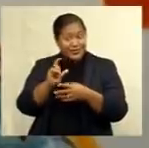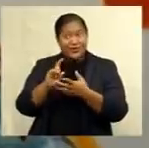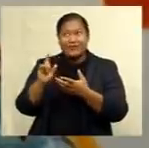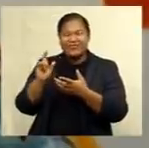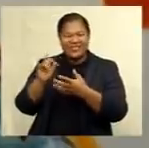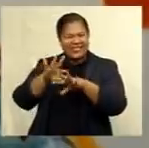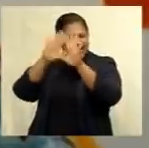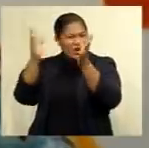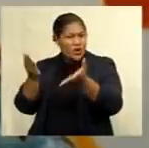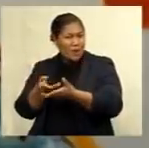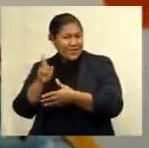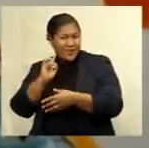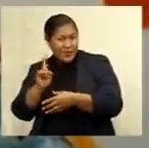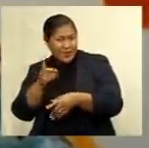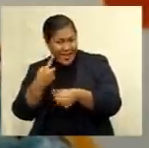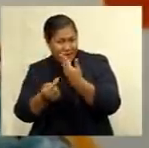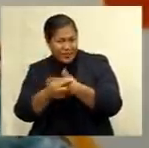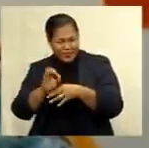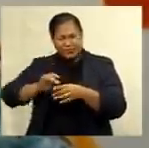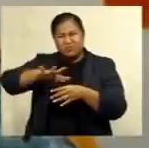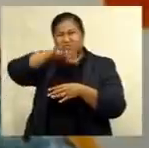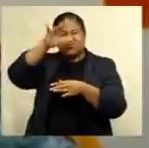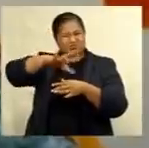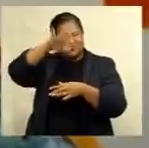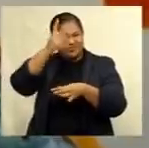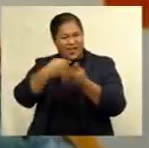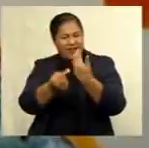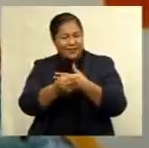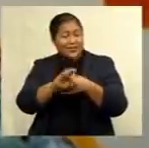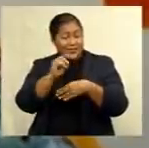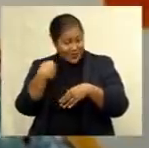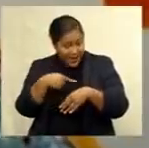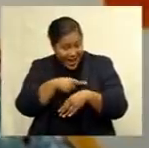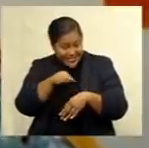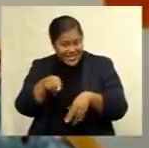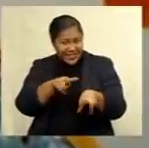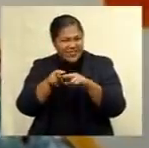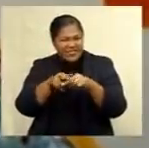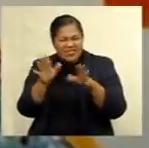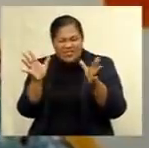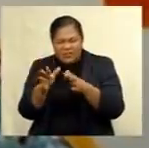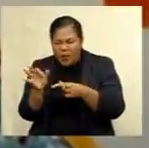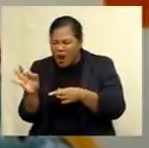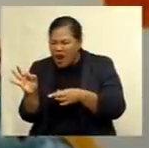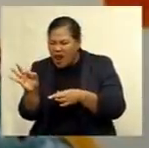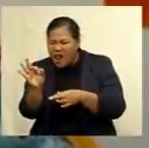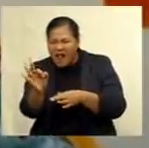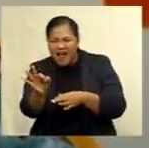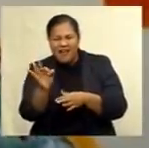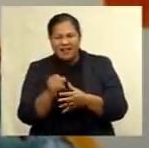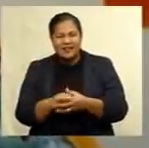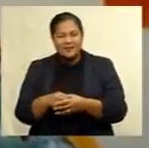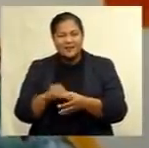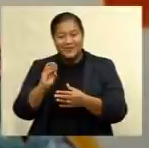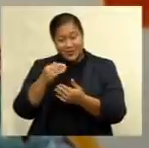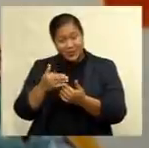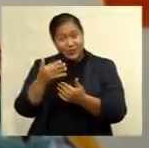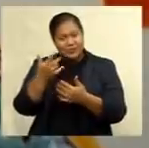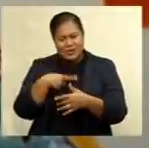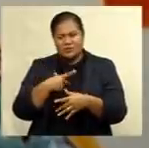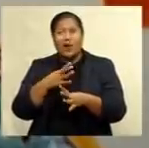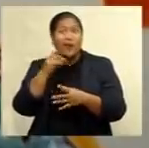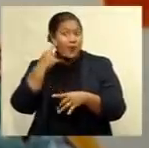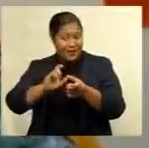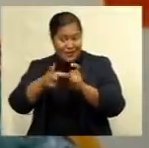warming and emissions. We in Fiji are neighbouring small island countries on the front lines of climate